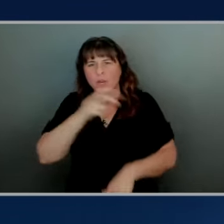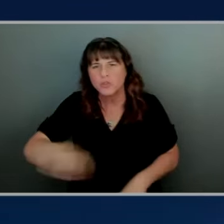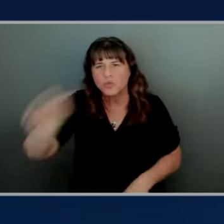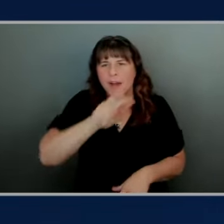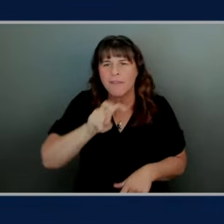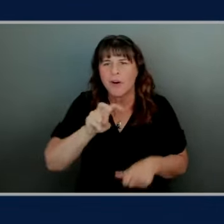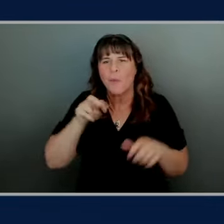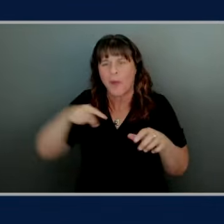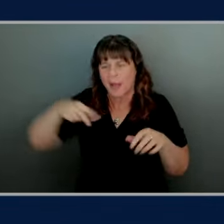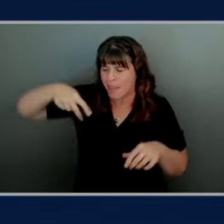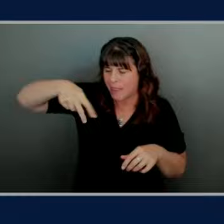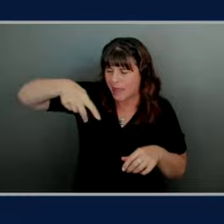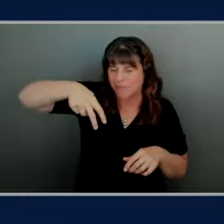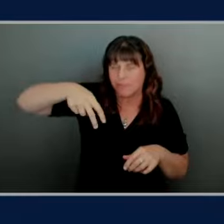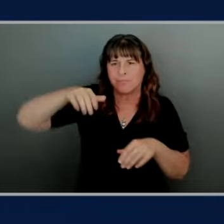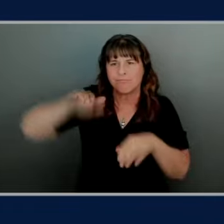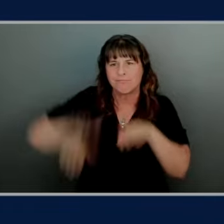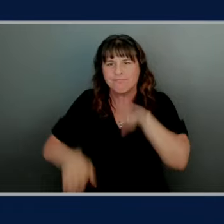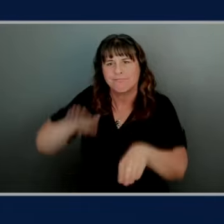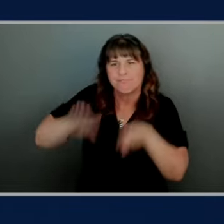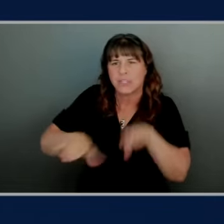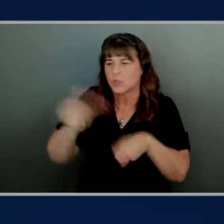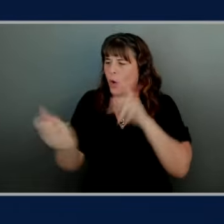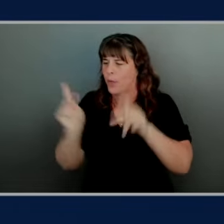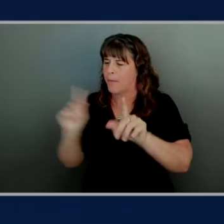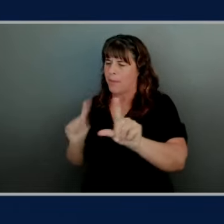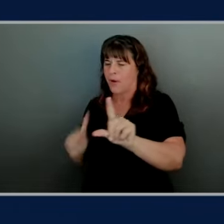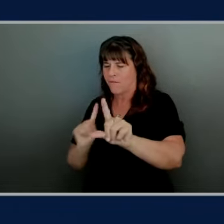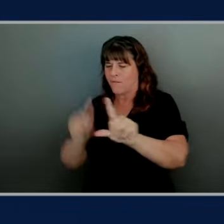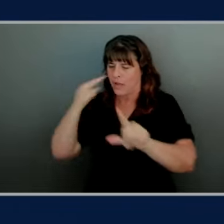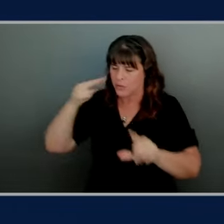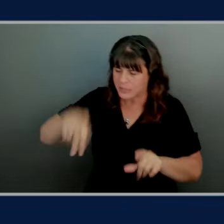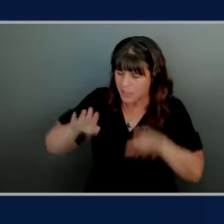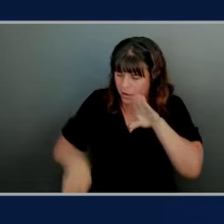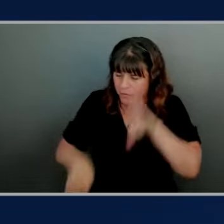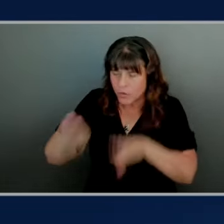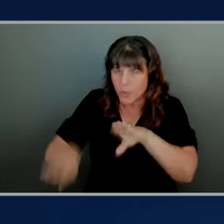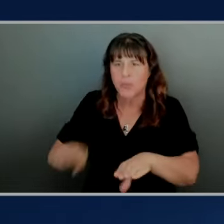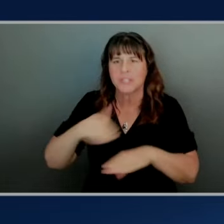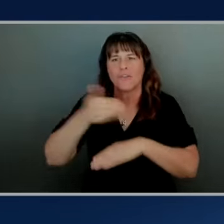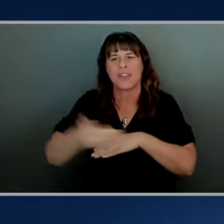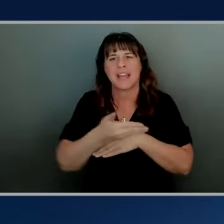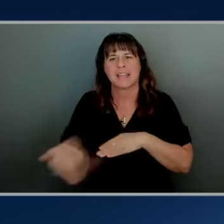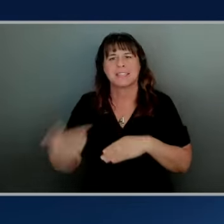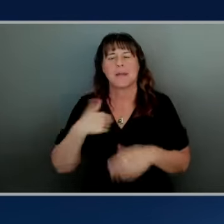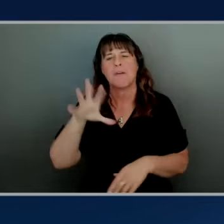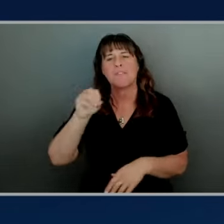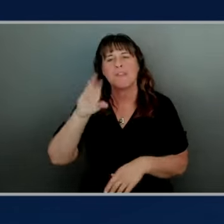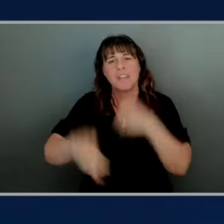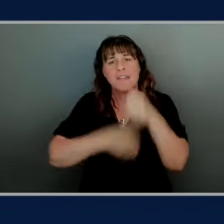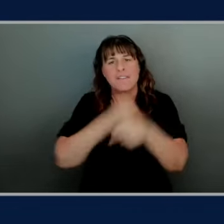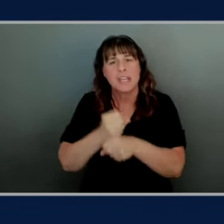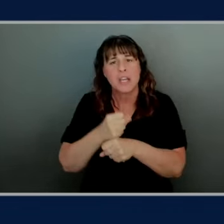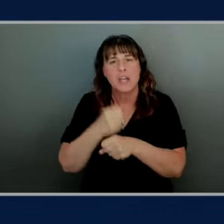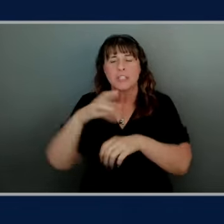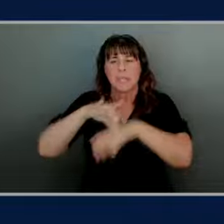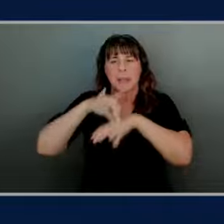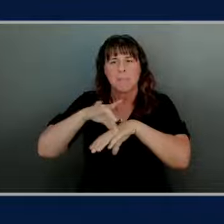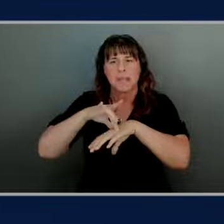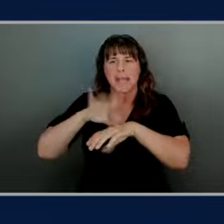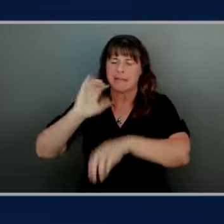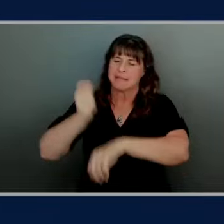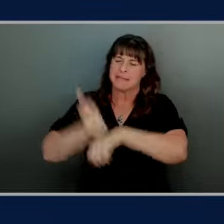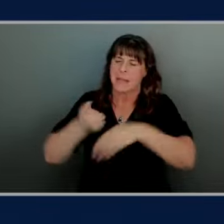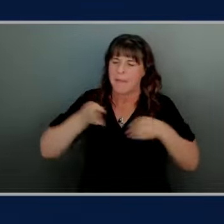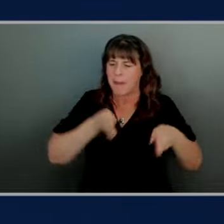so others can follow and take the next step for 50 years lonely planet has laid a path we